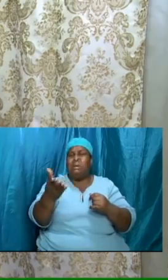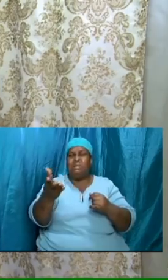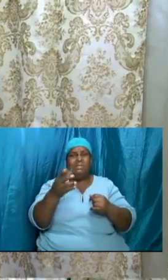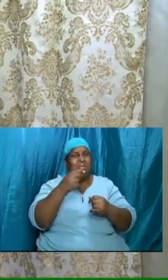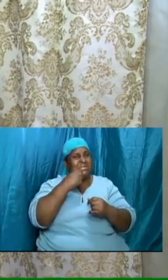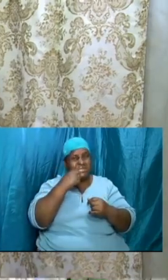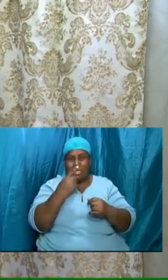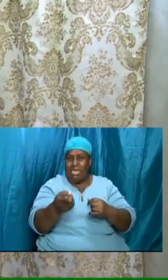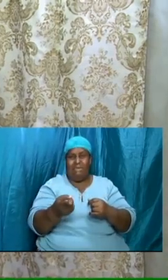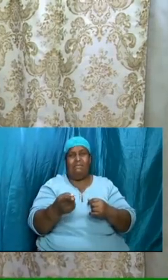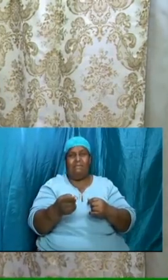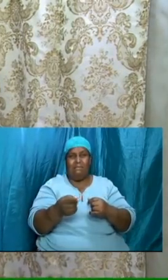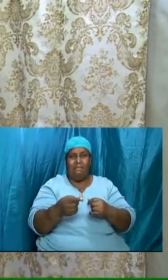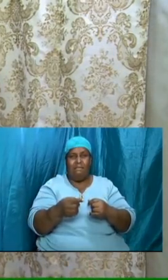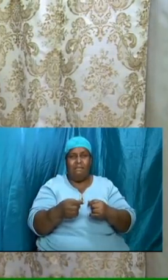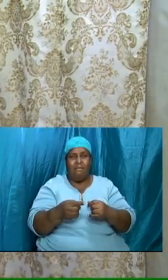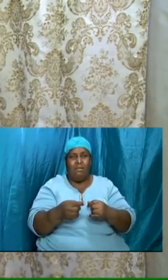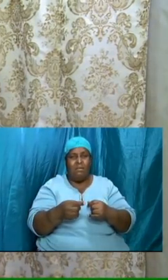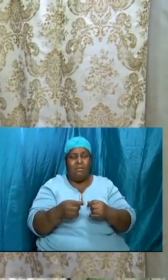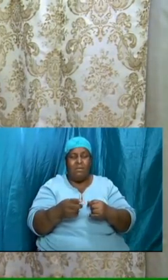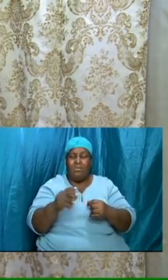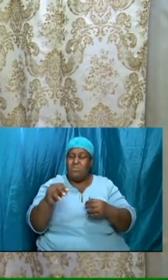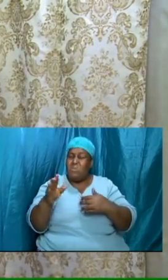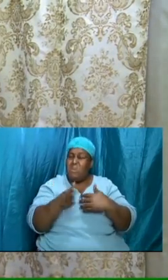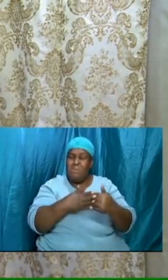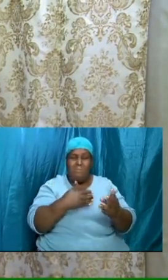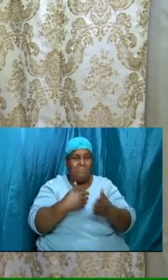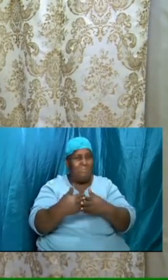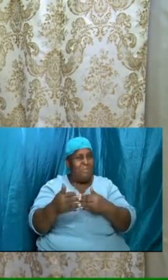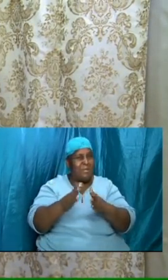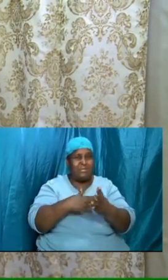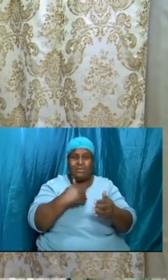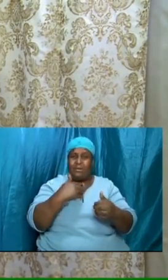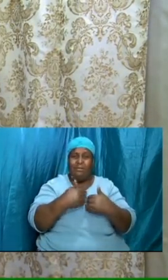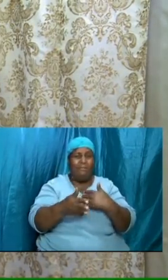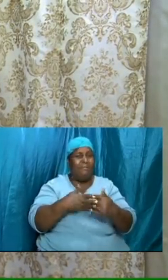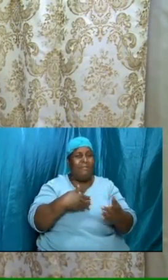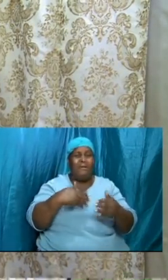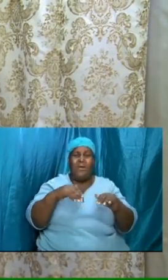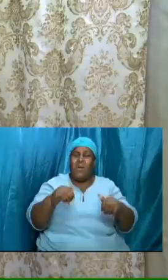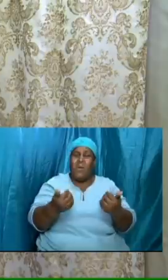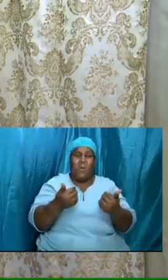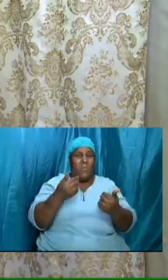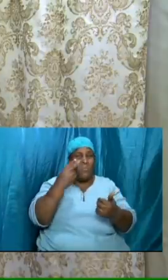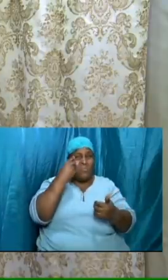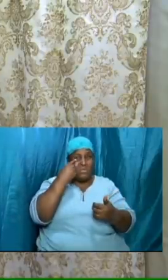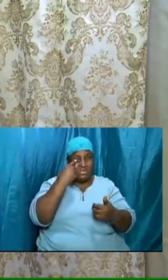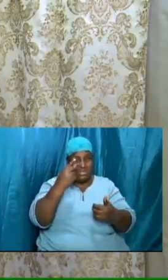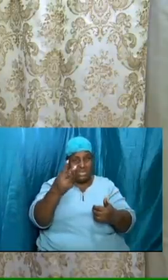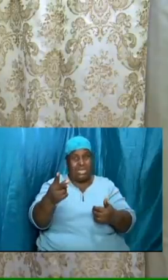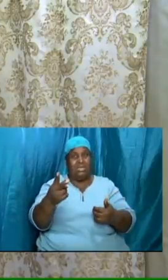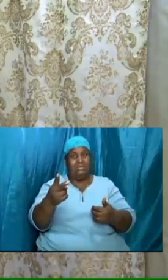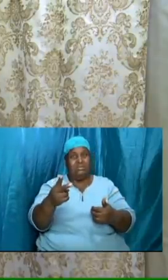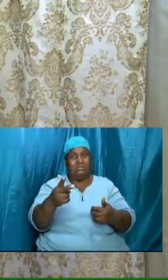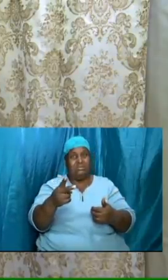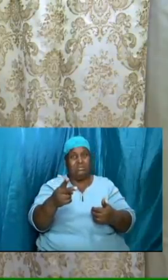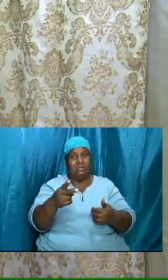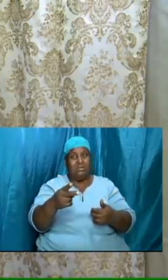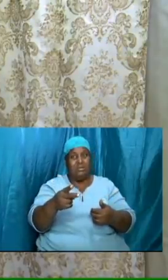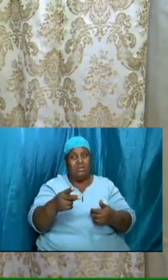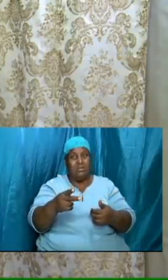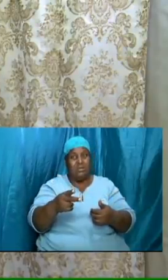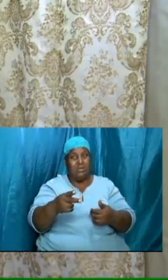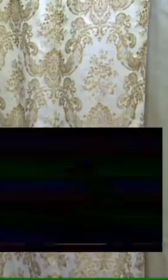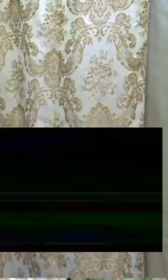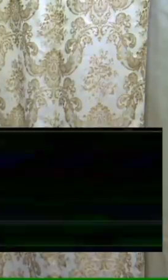how we look at it it doesn't matter how we try to dissect it it doesn't matter how we try